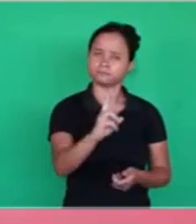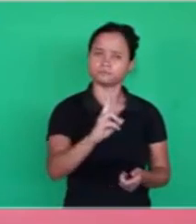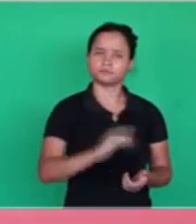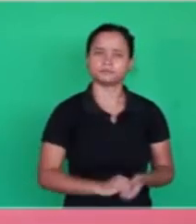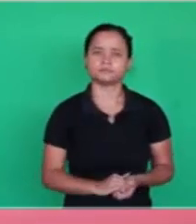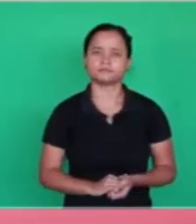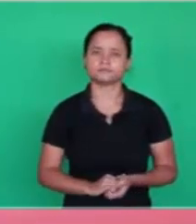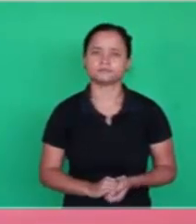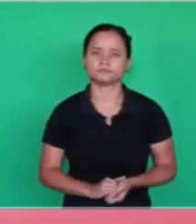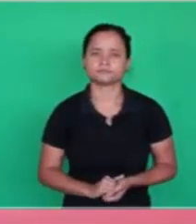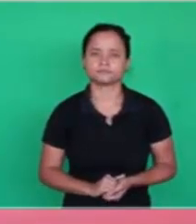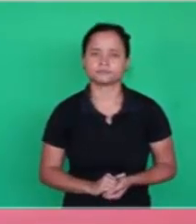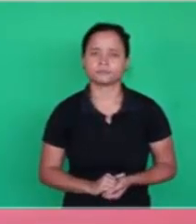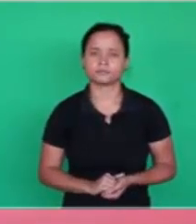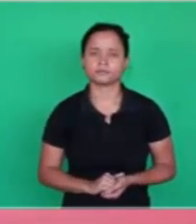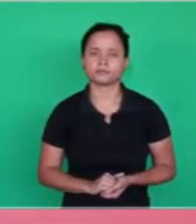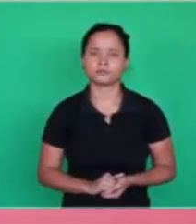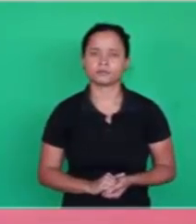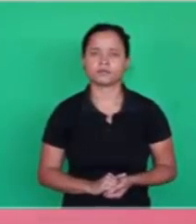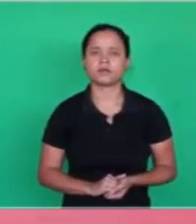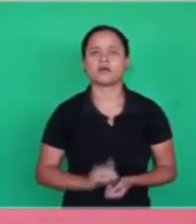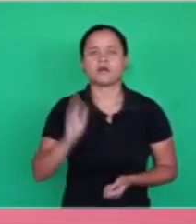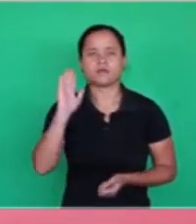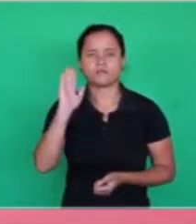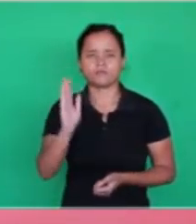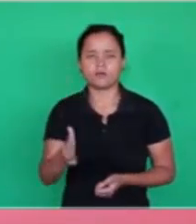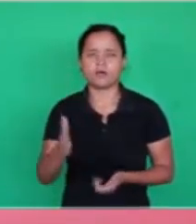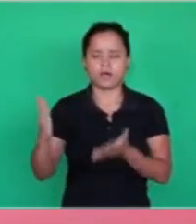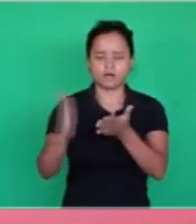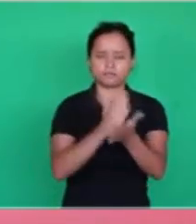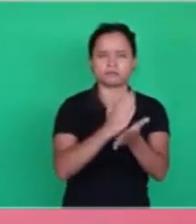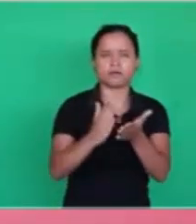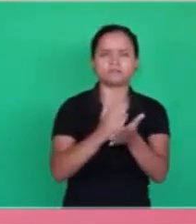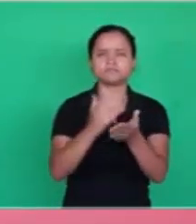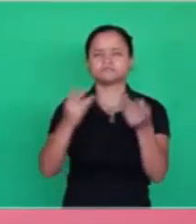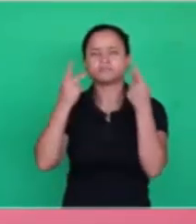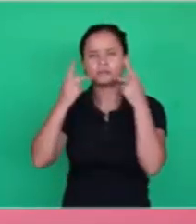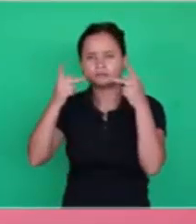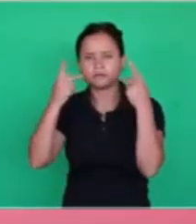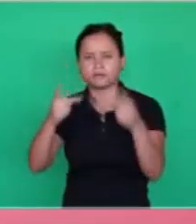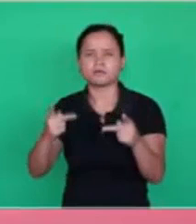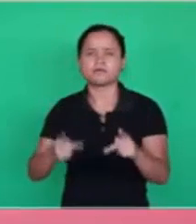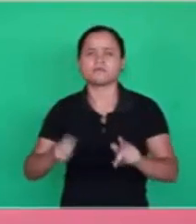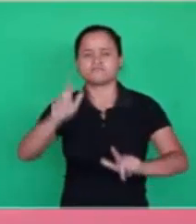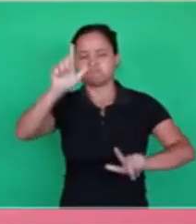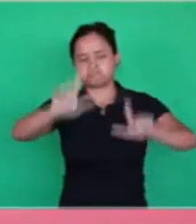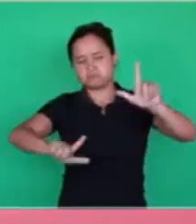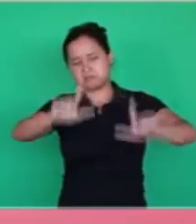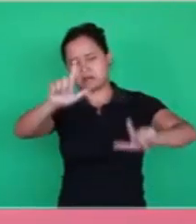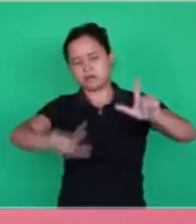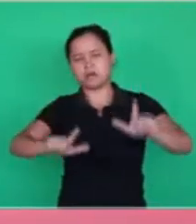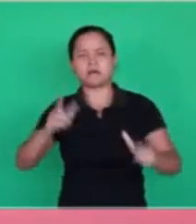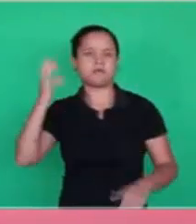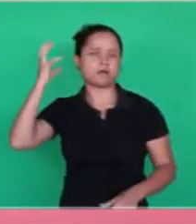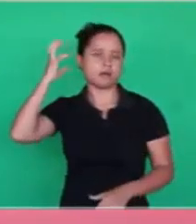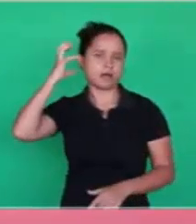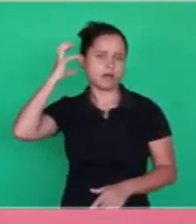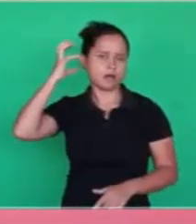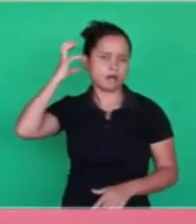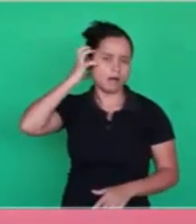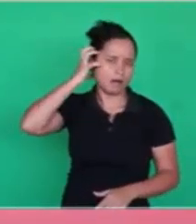If you've ever heard of any preaching on TV or radio, or anything written